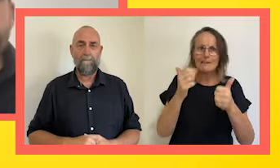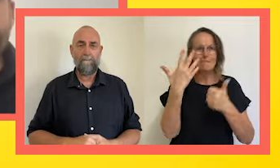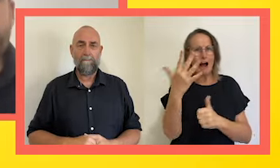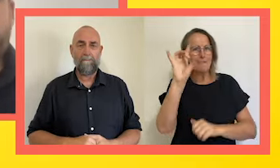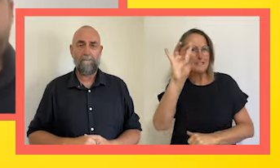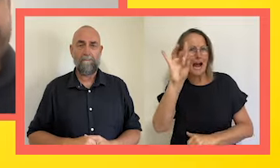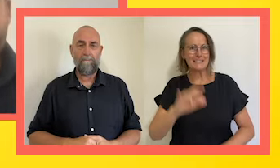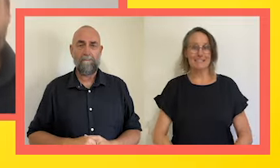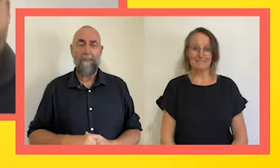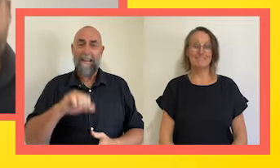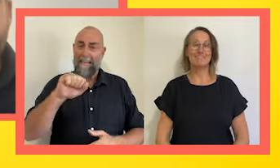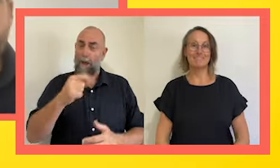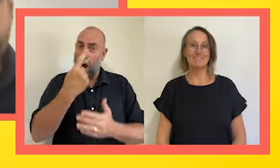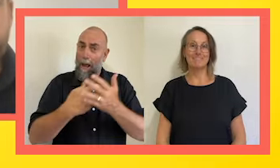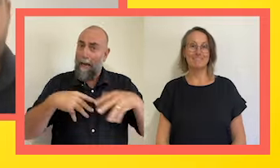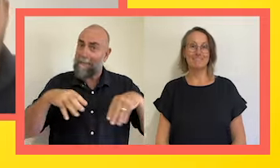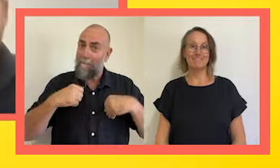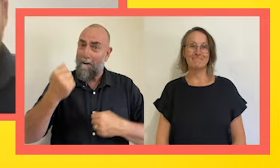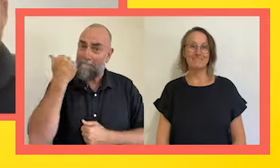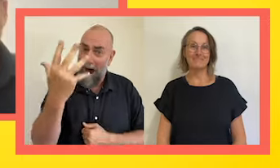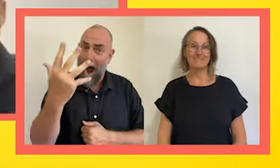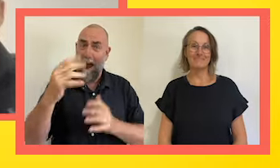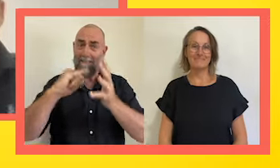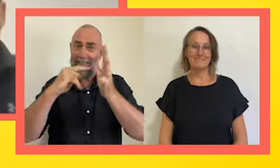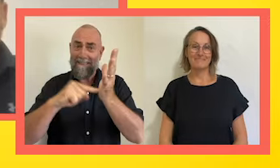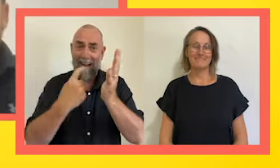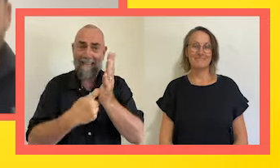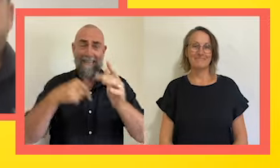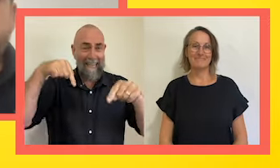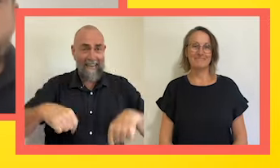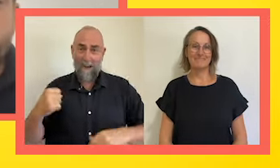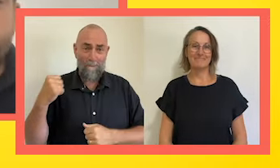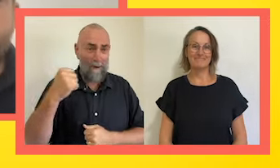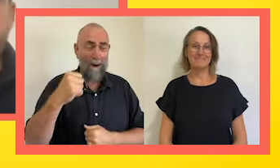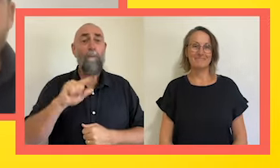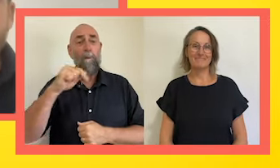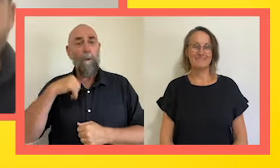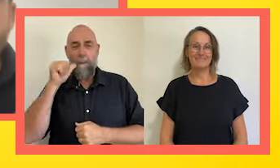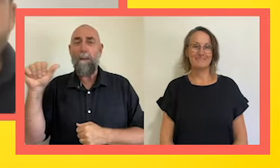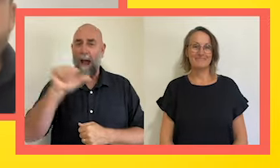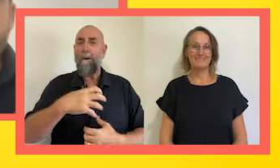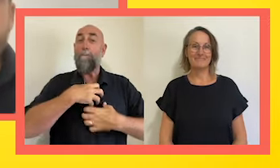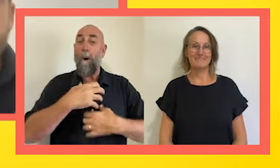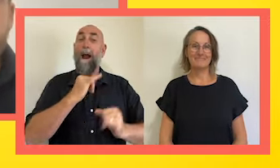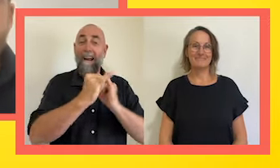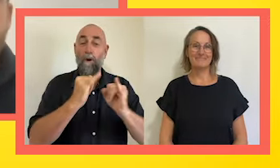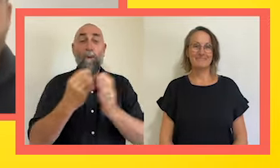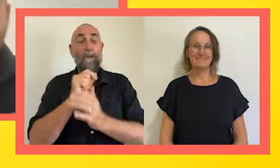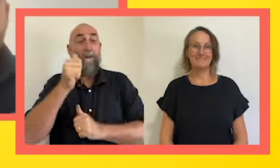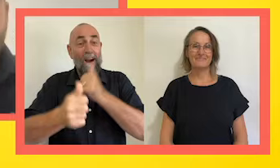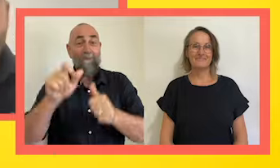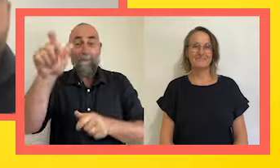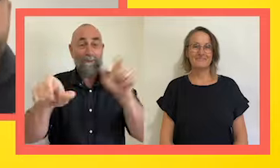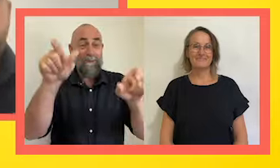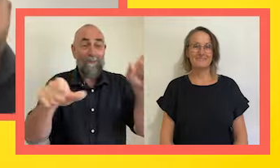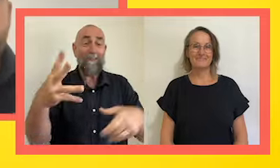Only five stars. That's the only thing that we accept here at You Little Ripper and we'll be back for more interviews with your favourite athletes. So make